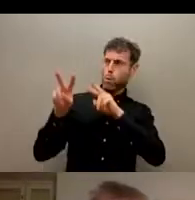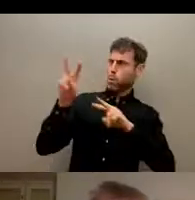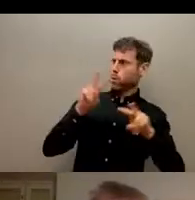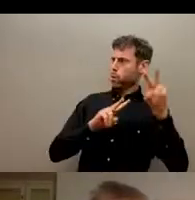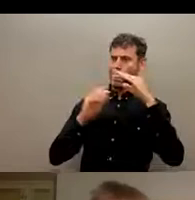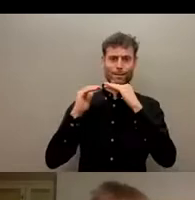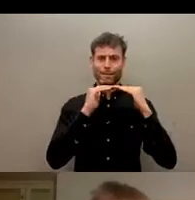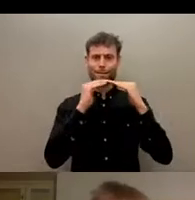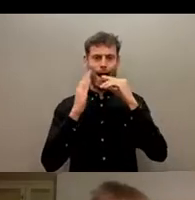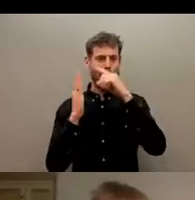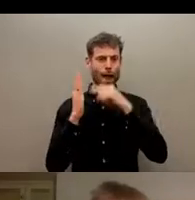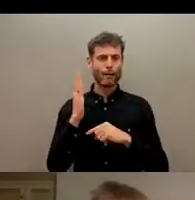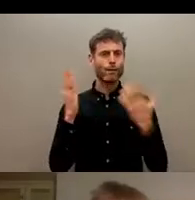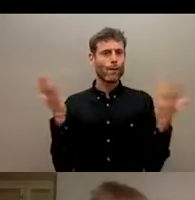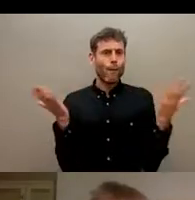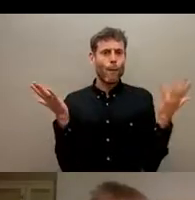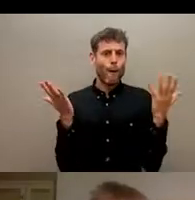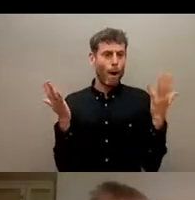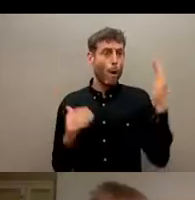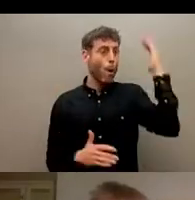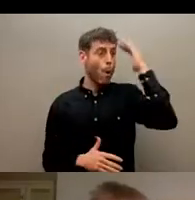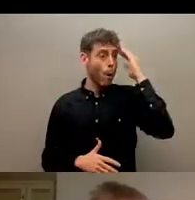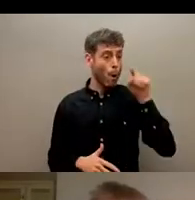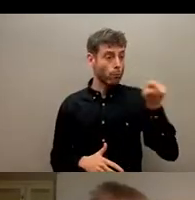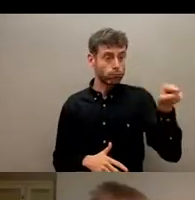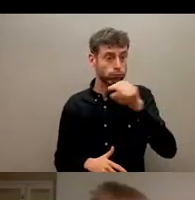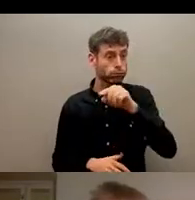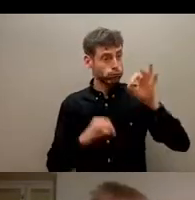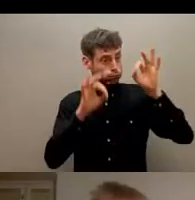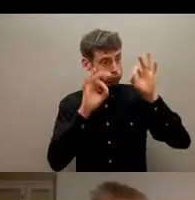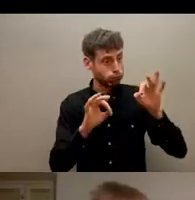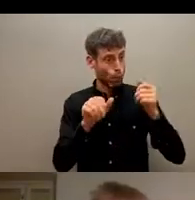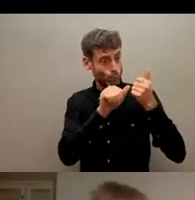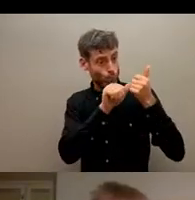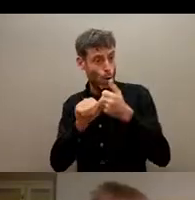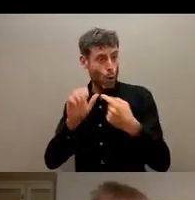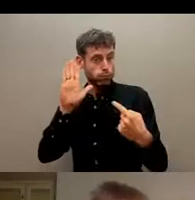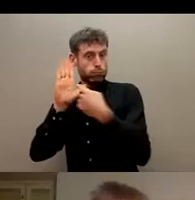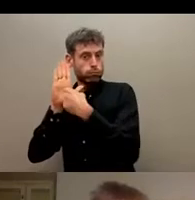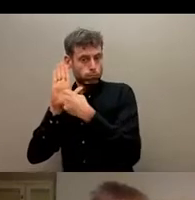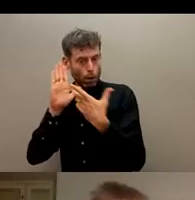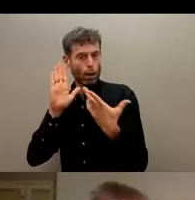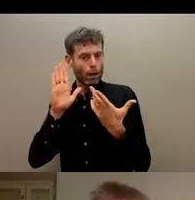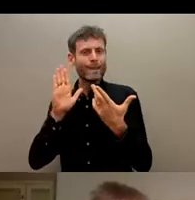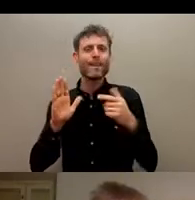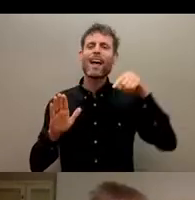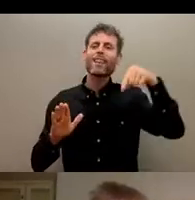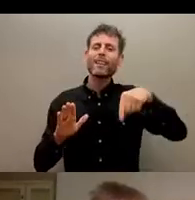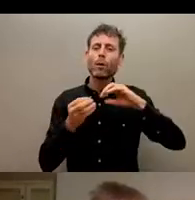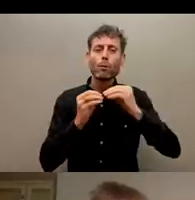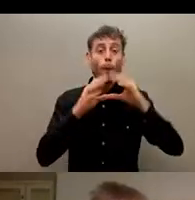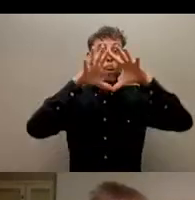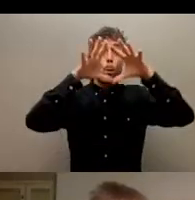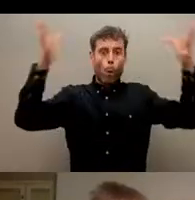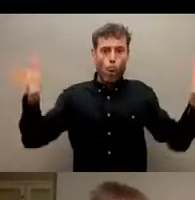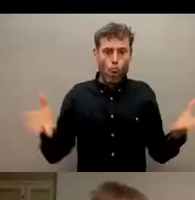weren't able to get a picture of how well or how badly we were doing globally by all actors, not just one set